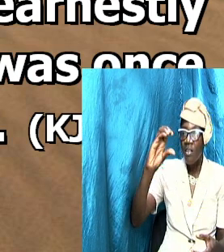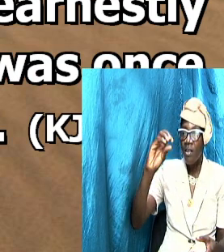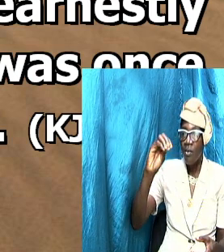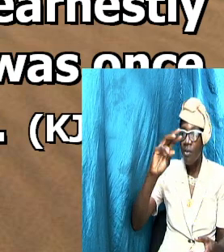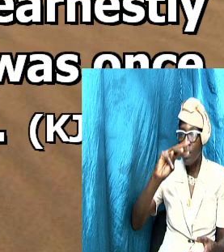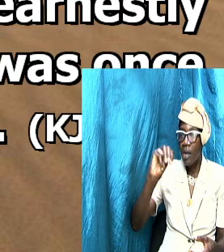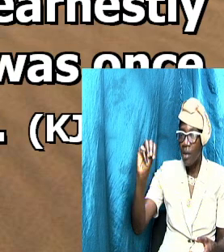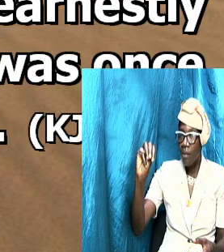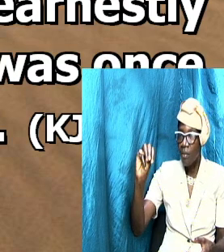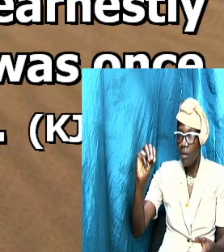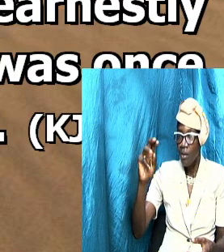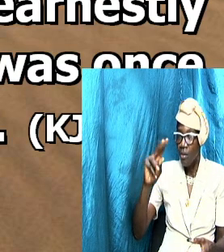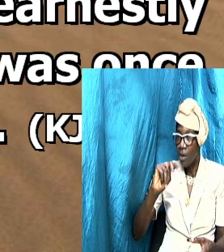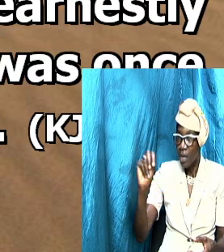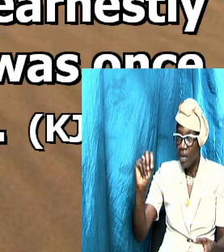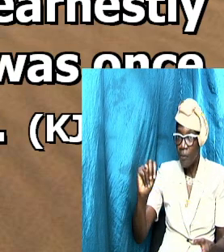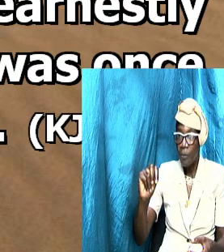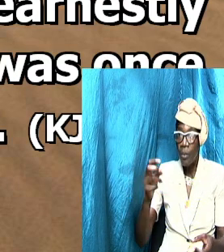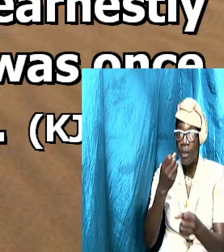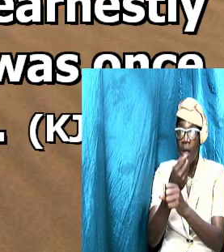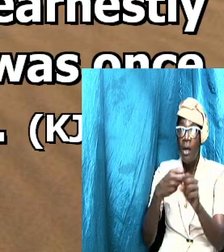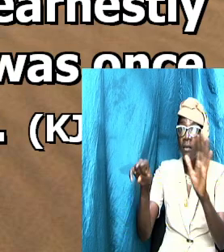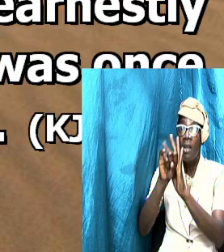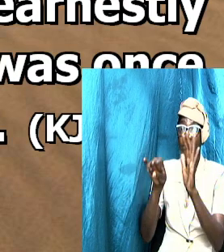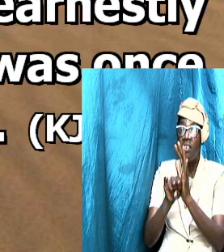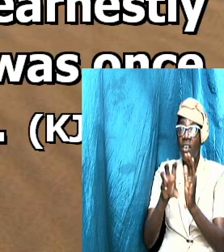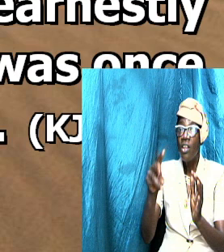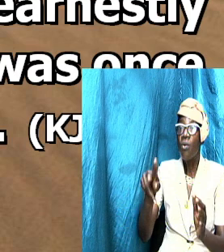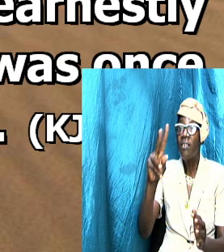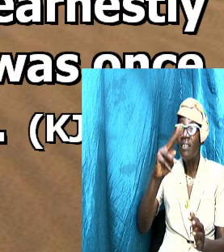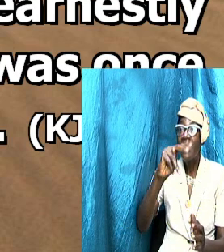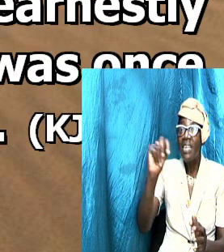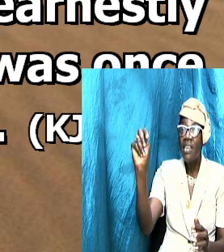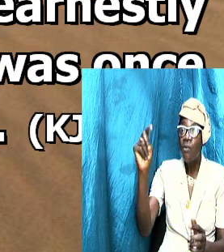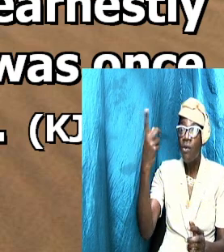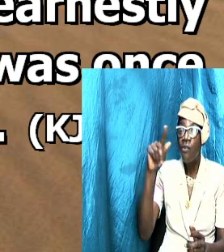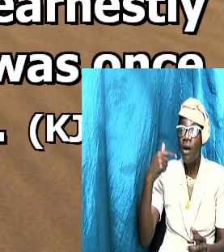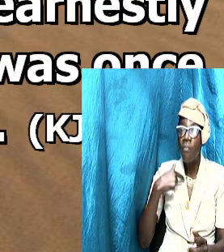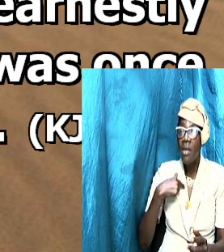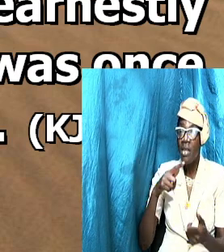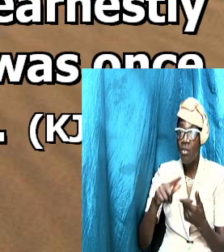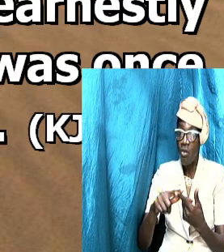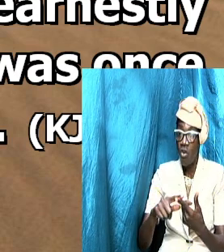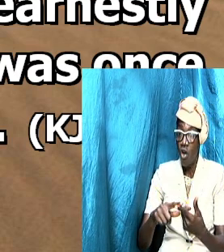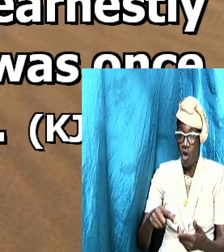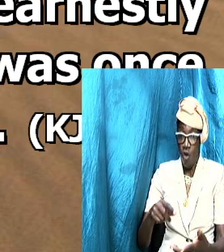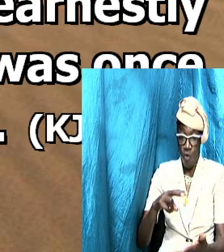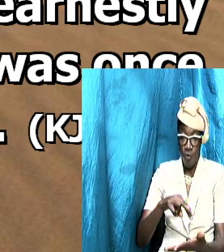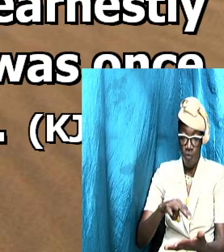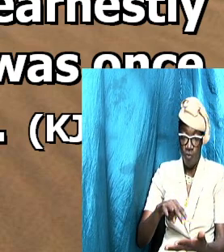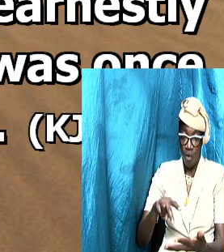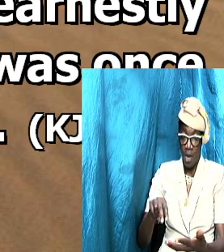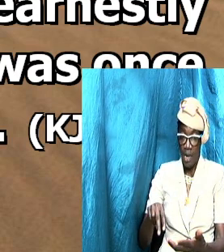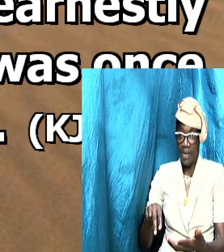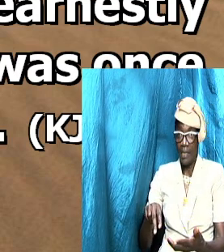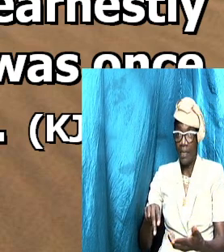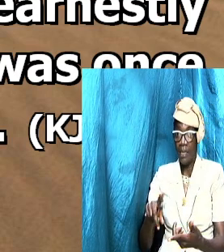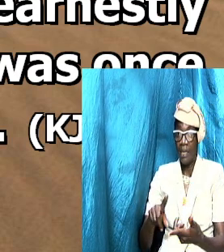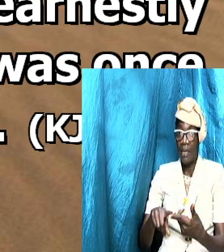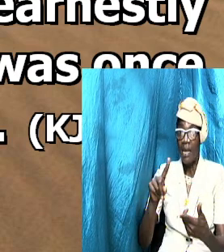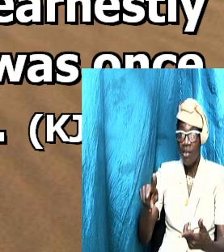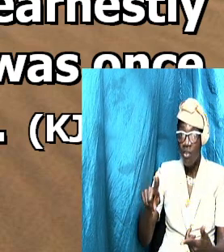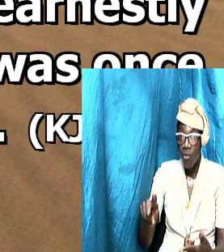it was needful for me to write unto you and exhort you that you should earnestly